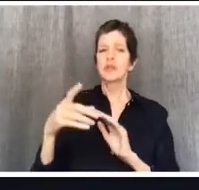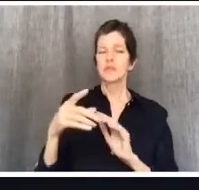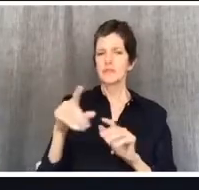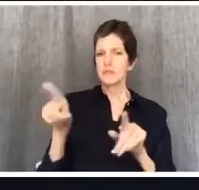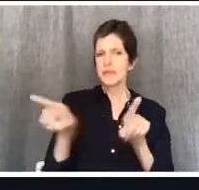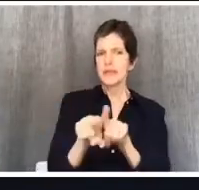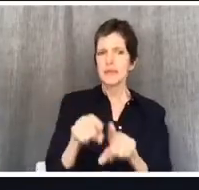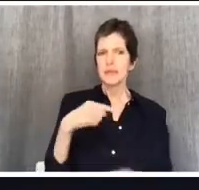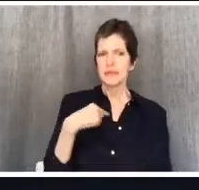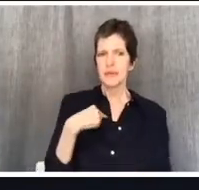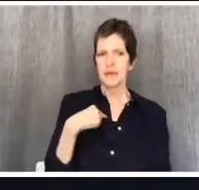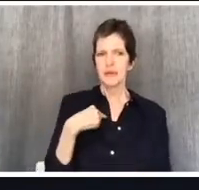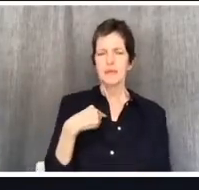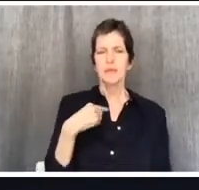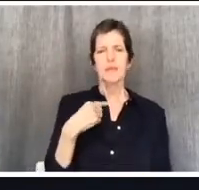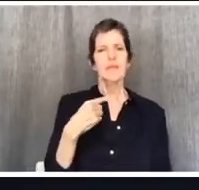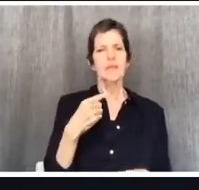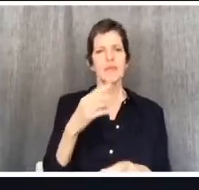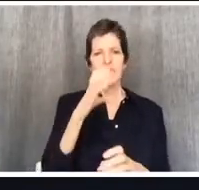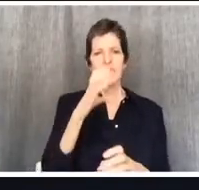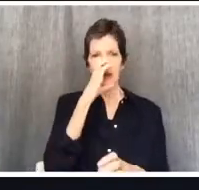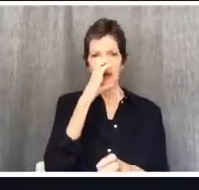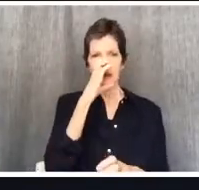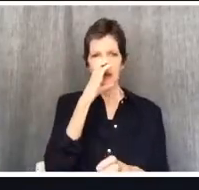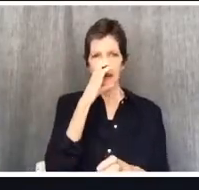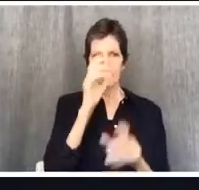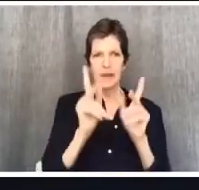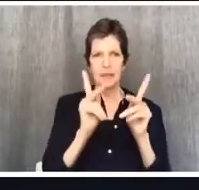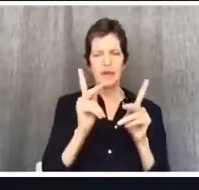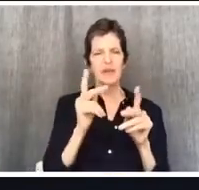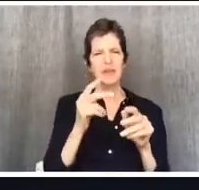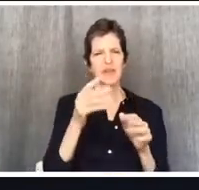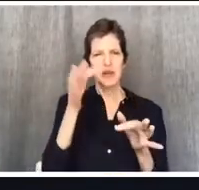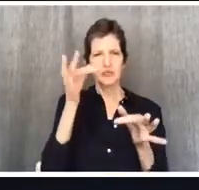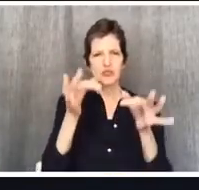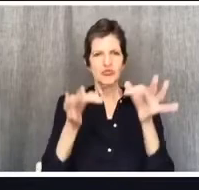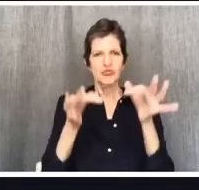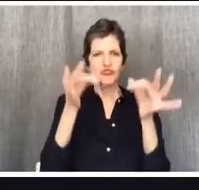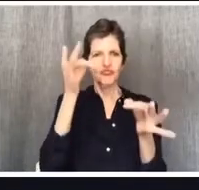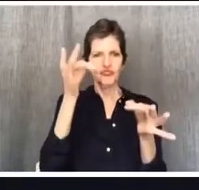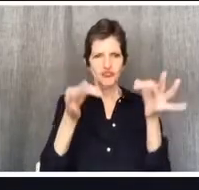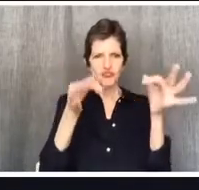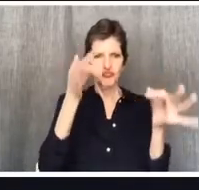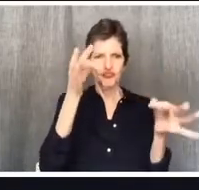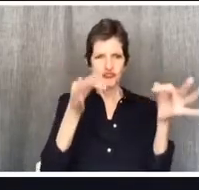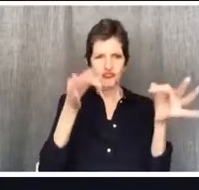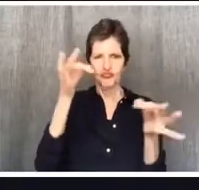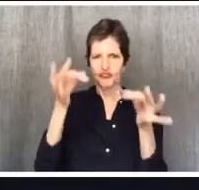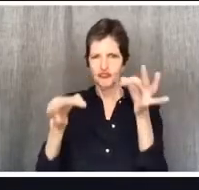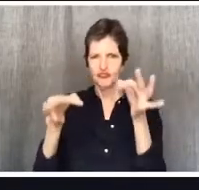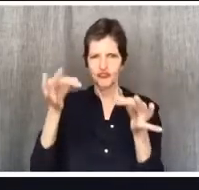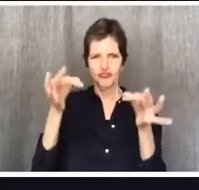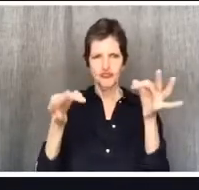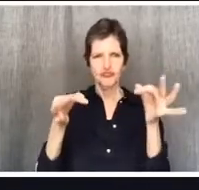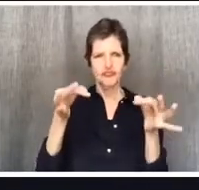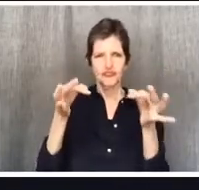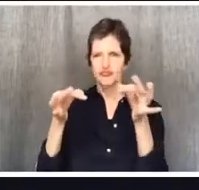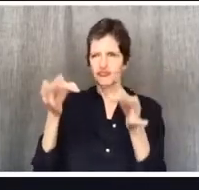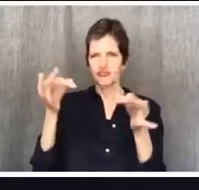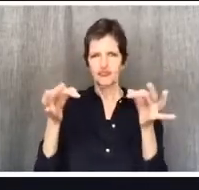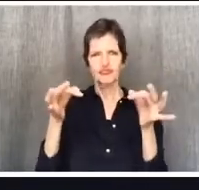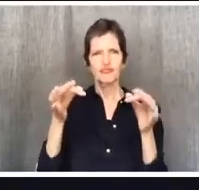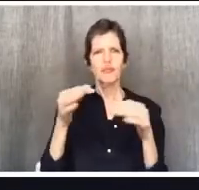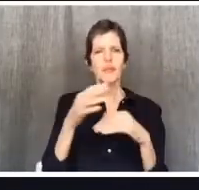living a life that is marked by judgmentalism and moral arrogance. It's someone who does not take the gospel as